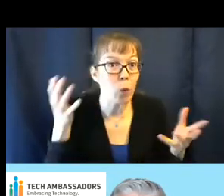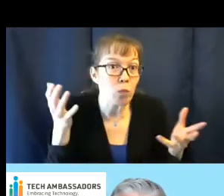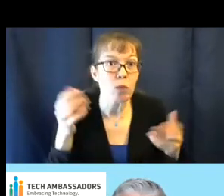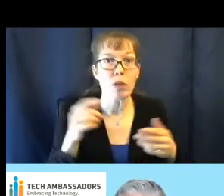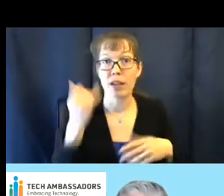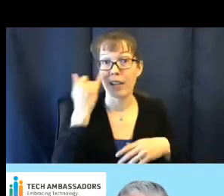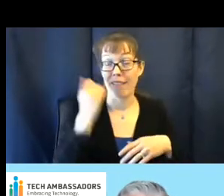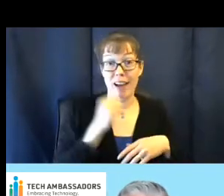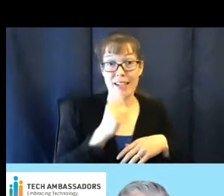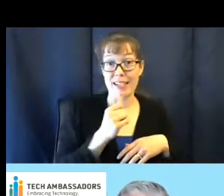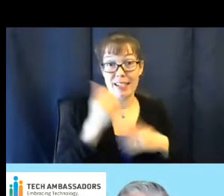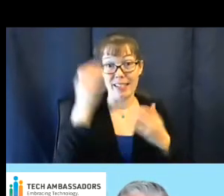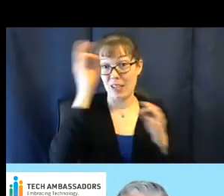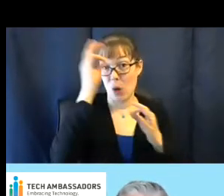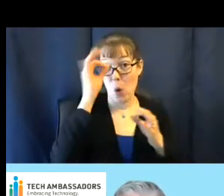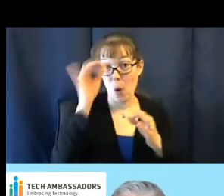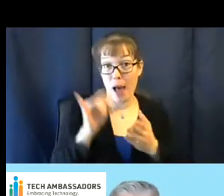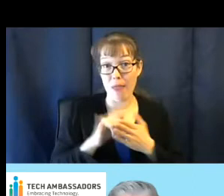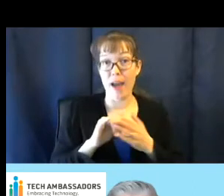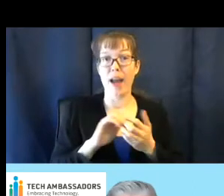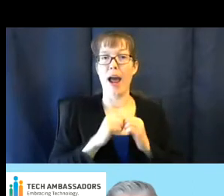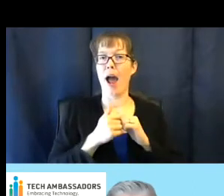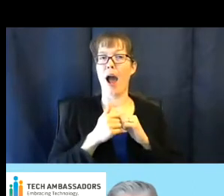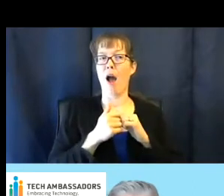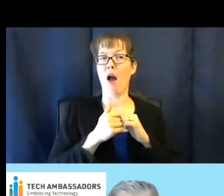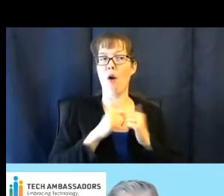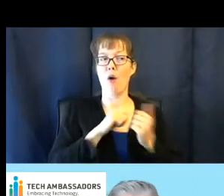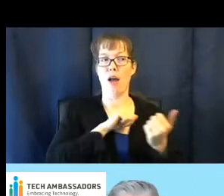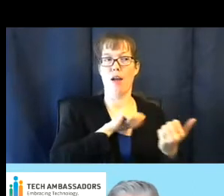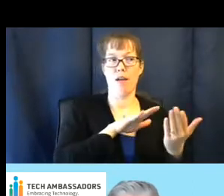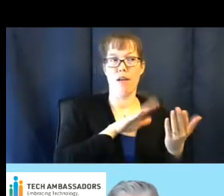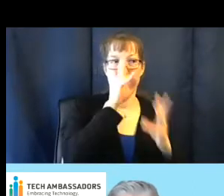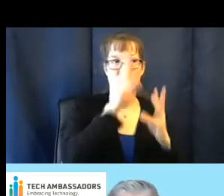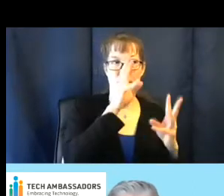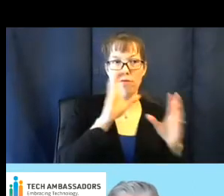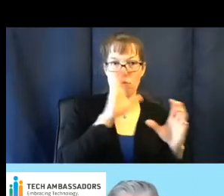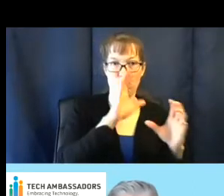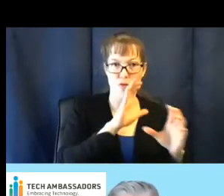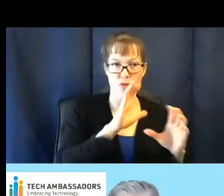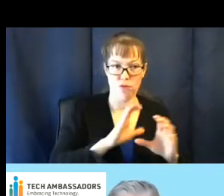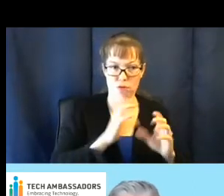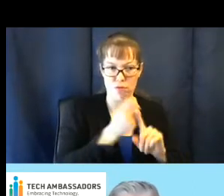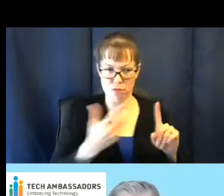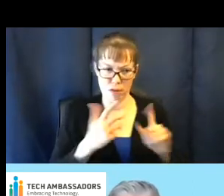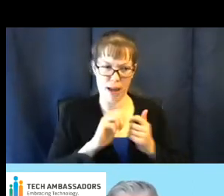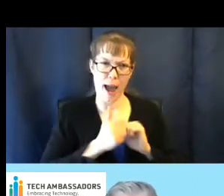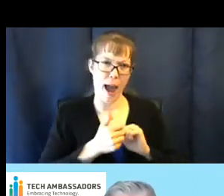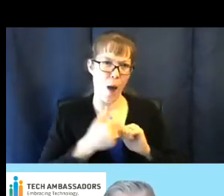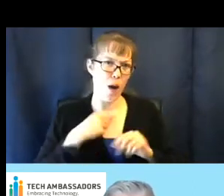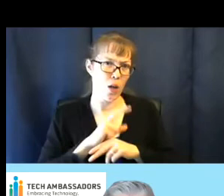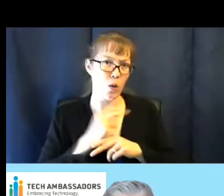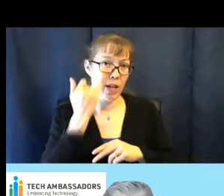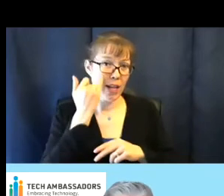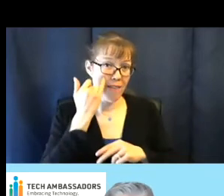didn't know about that, I had to come up with, search it out and figure out how would I use it if